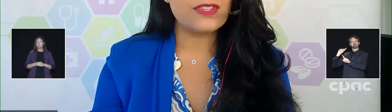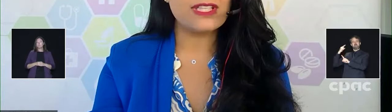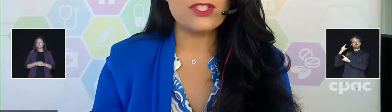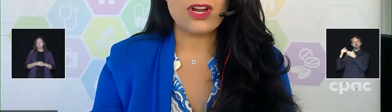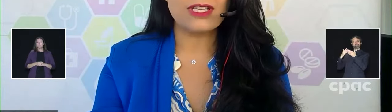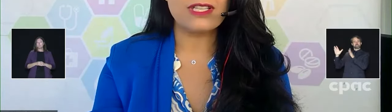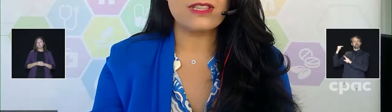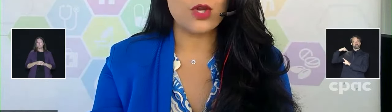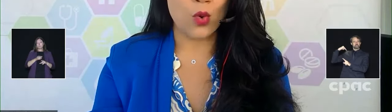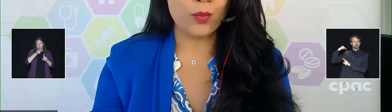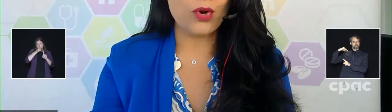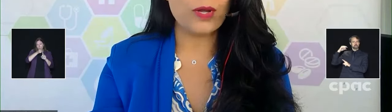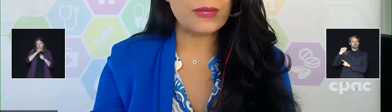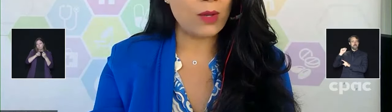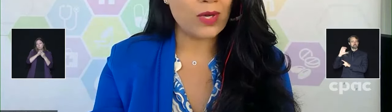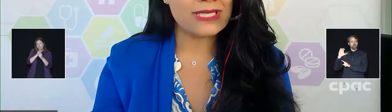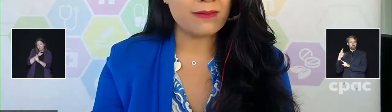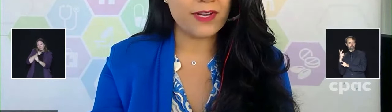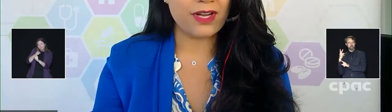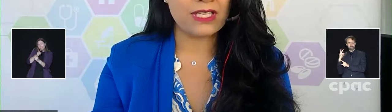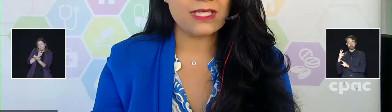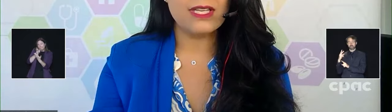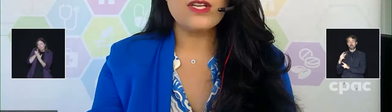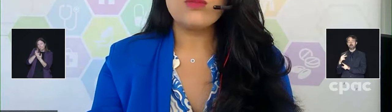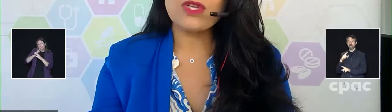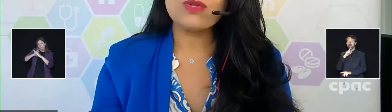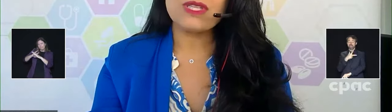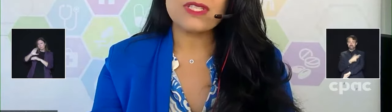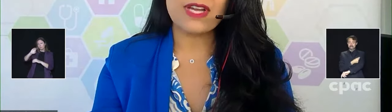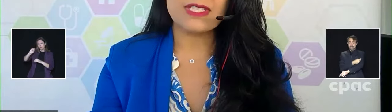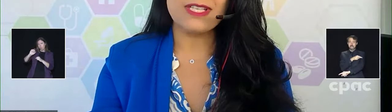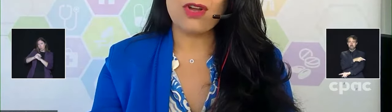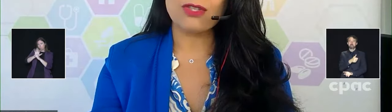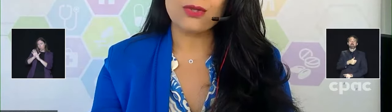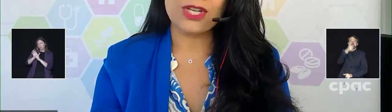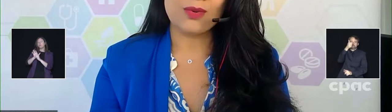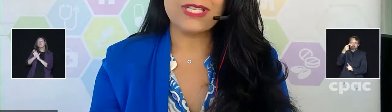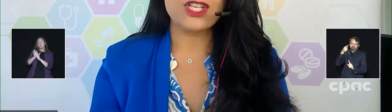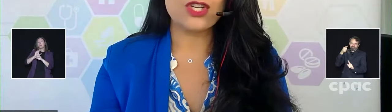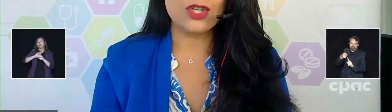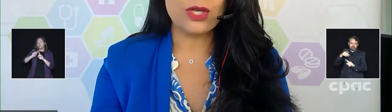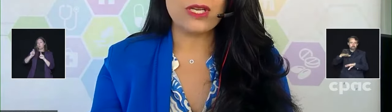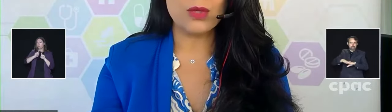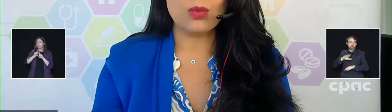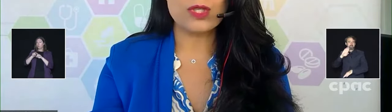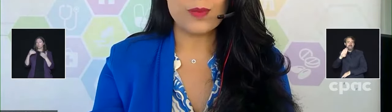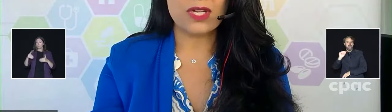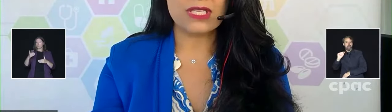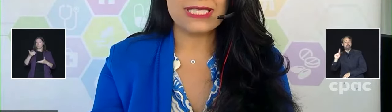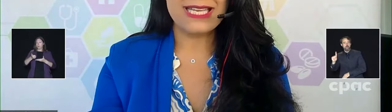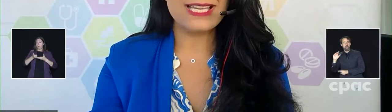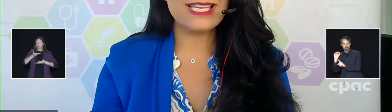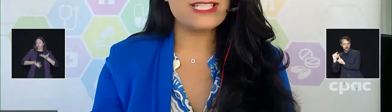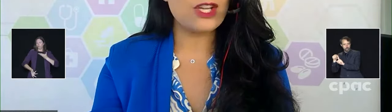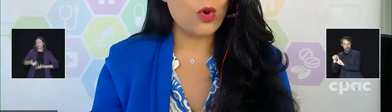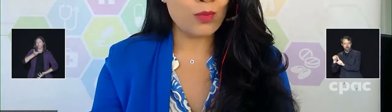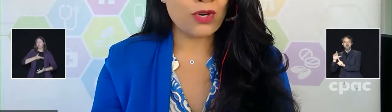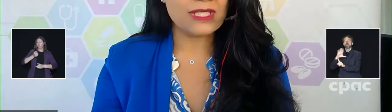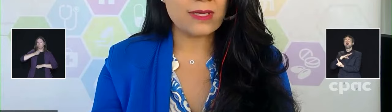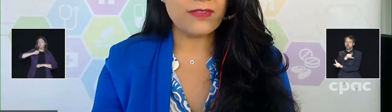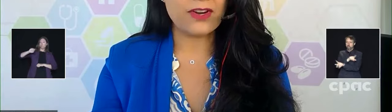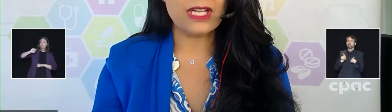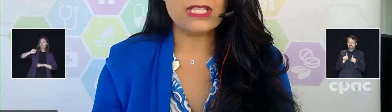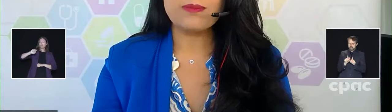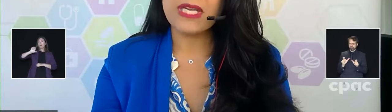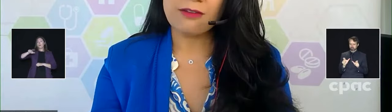to more specifically target the Omicron VA1 subvariant, we know that this vaccine also generates a good immune response against the